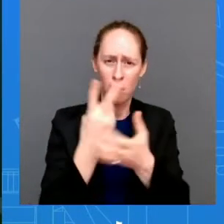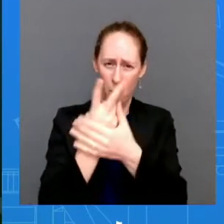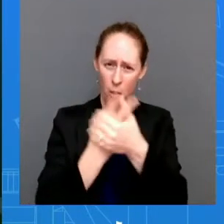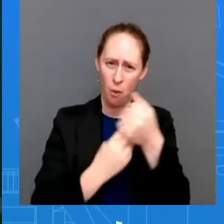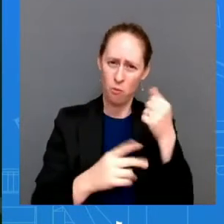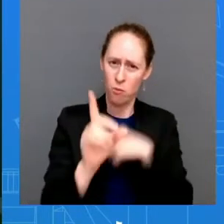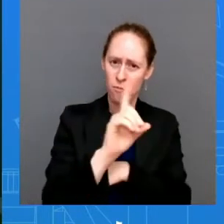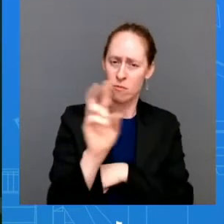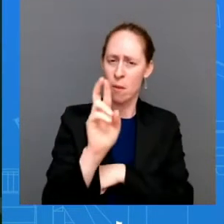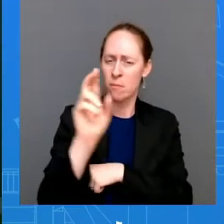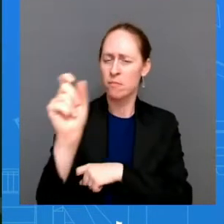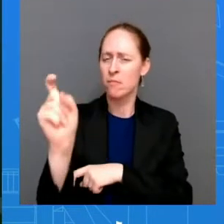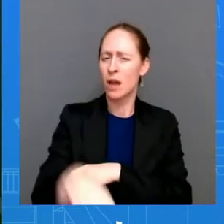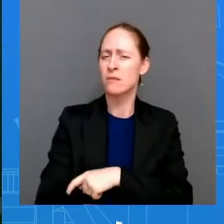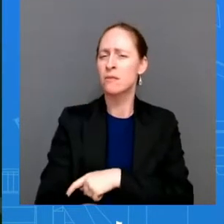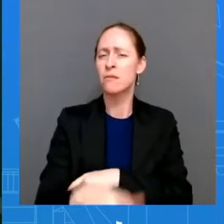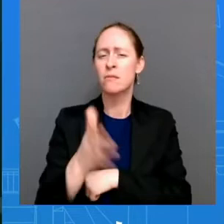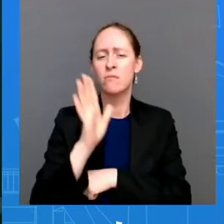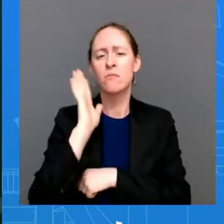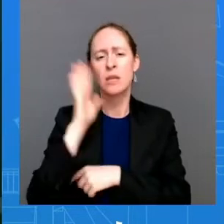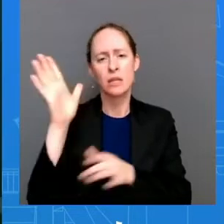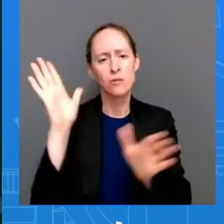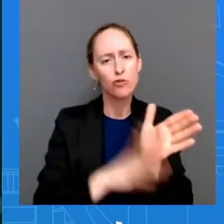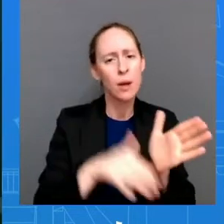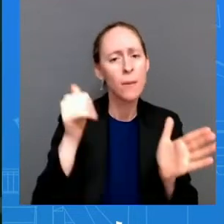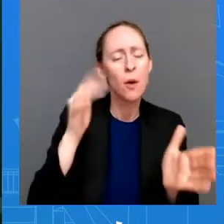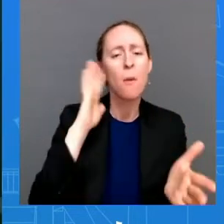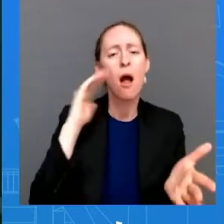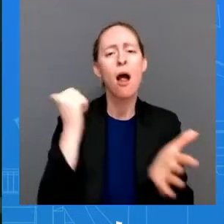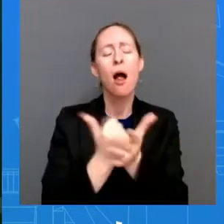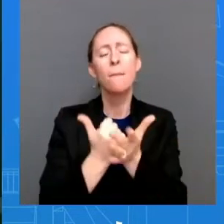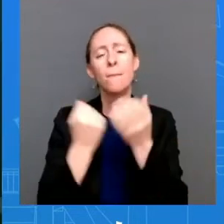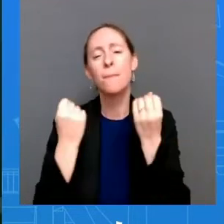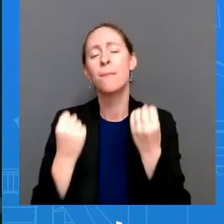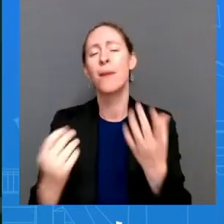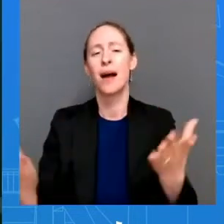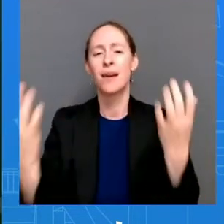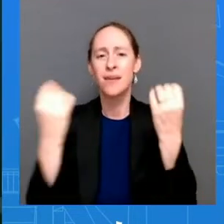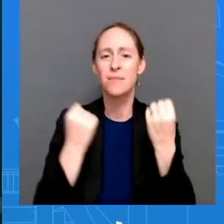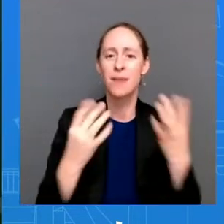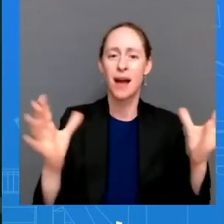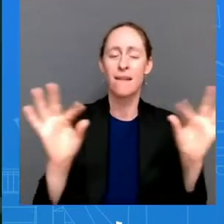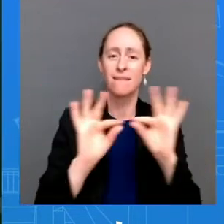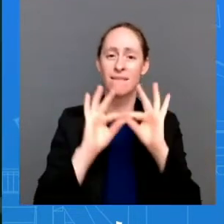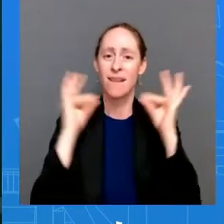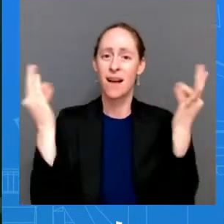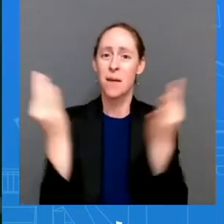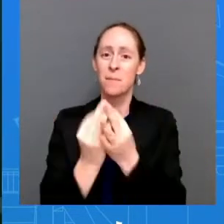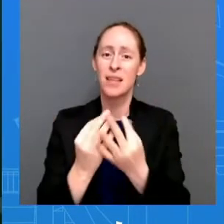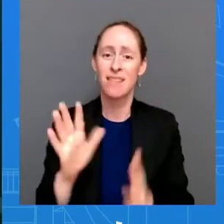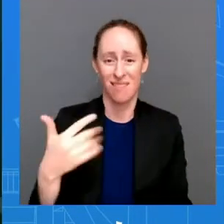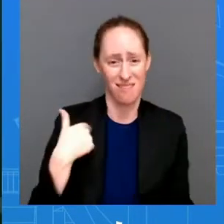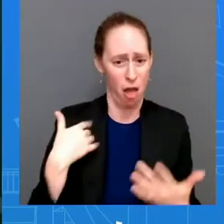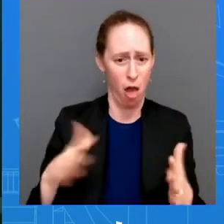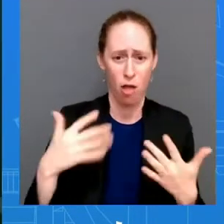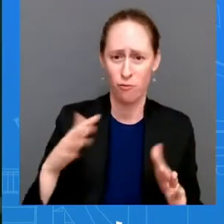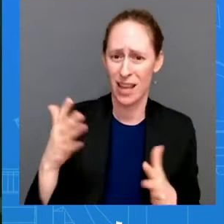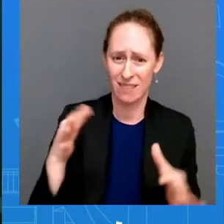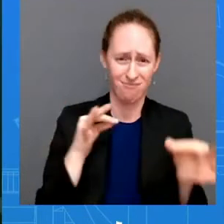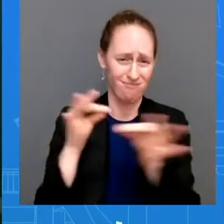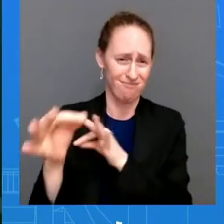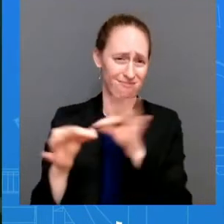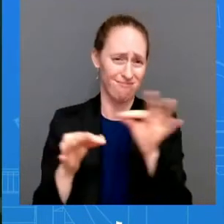they also became the latest in a long list of experts as i shared with you recently who have debunked